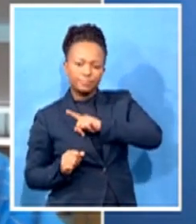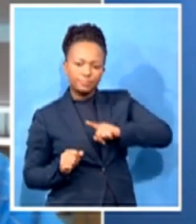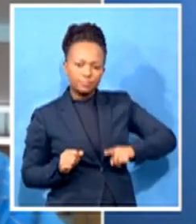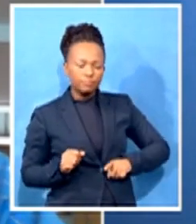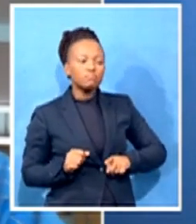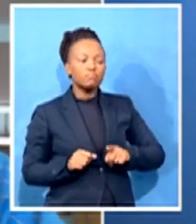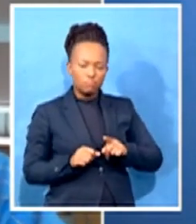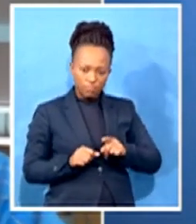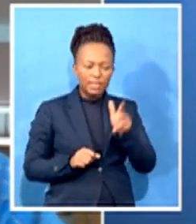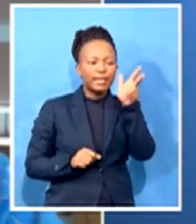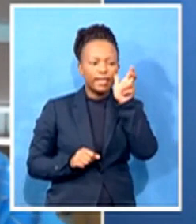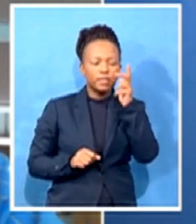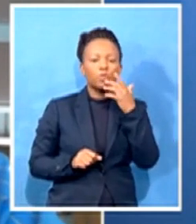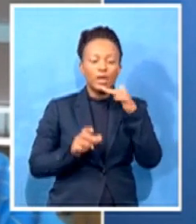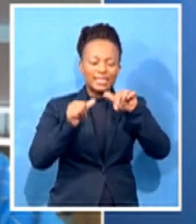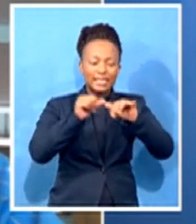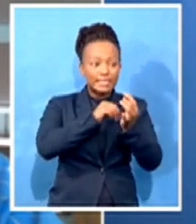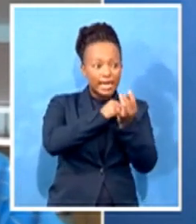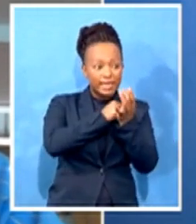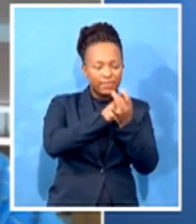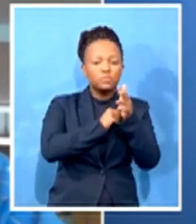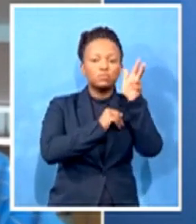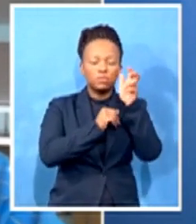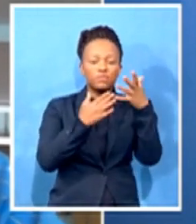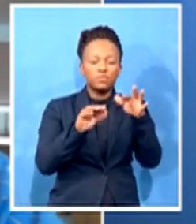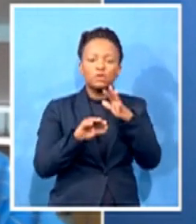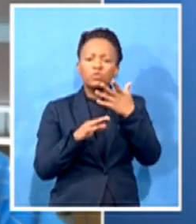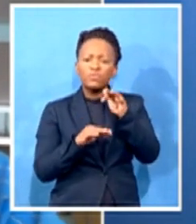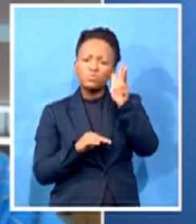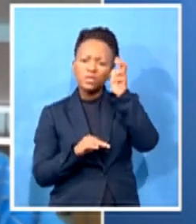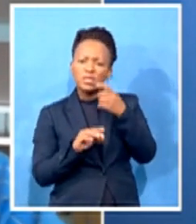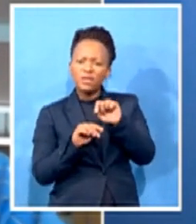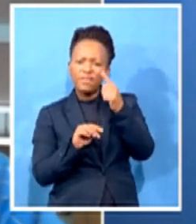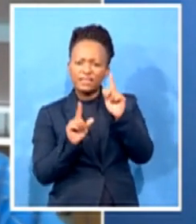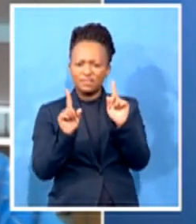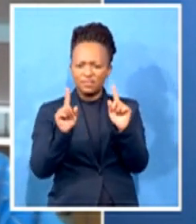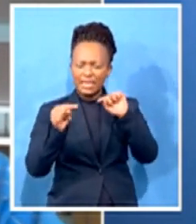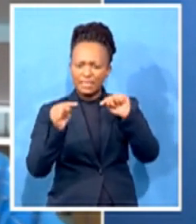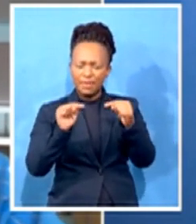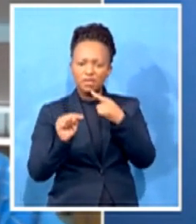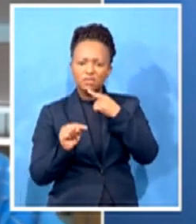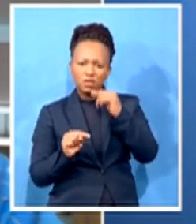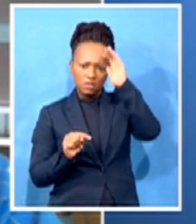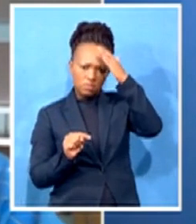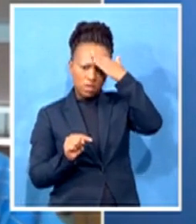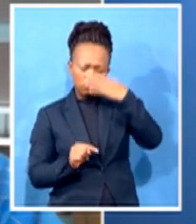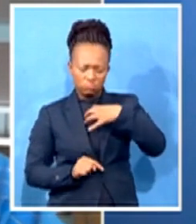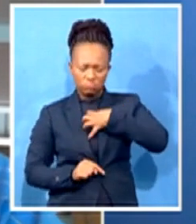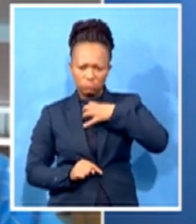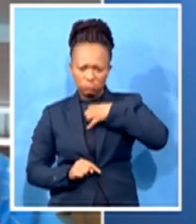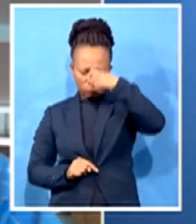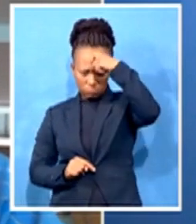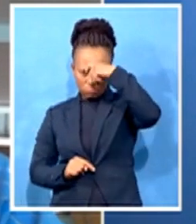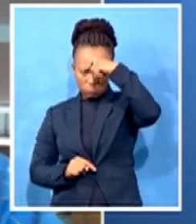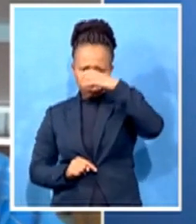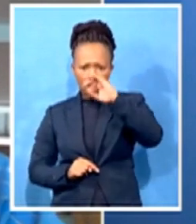during the first debate, Donald Trump seems to think that he has his own wisdom on this and he will pull ahead because